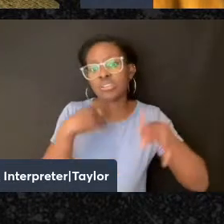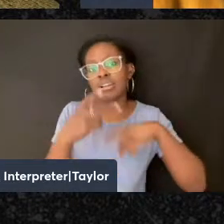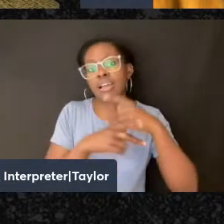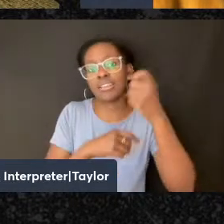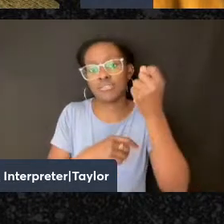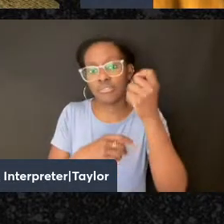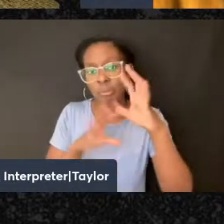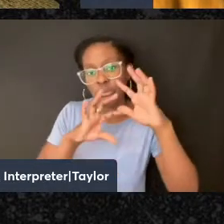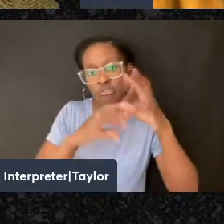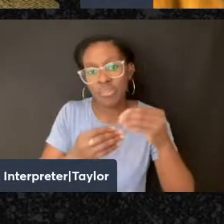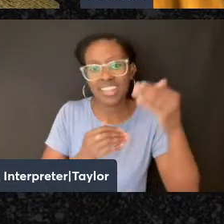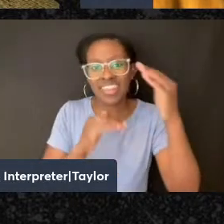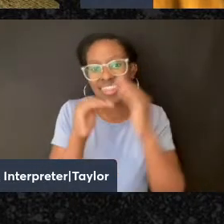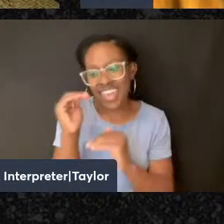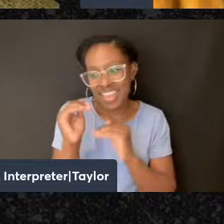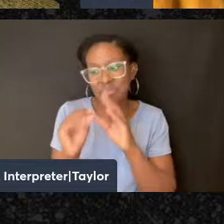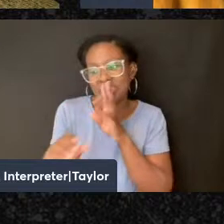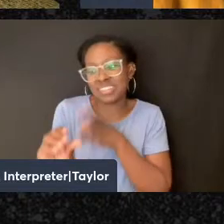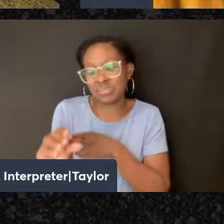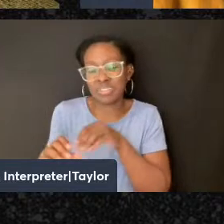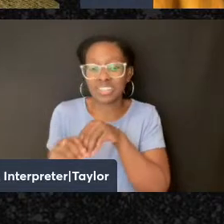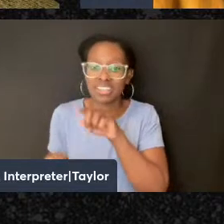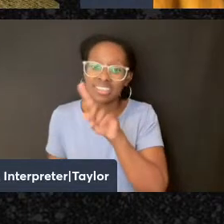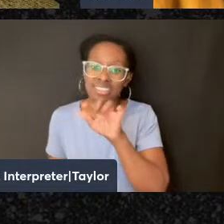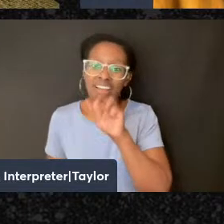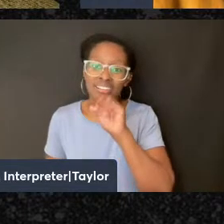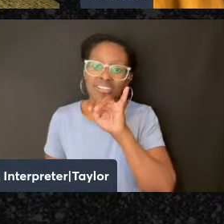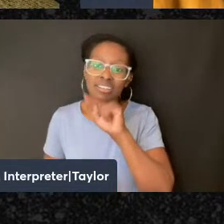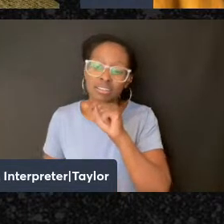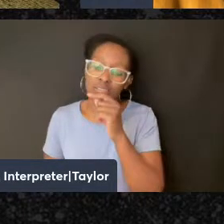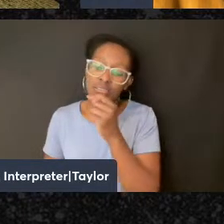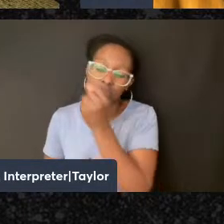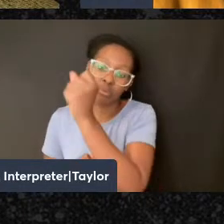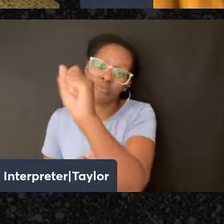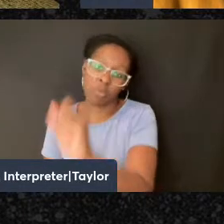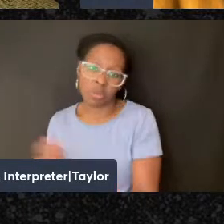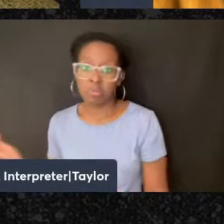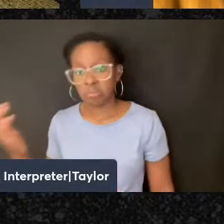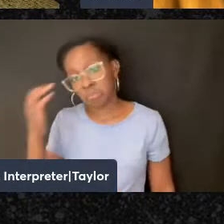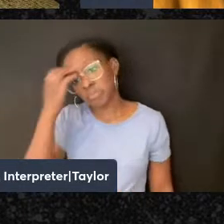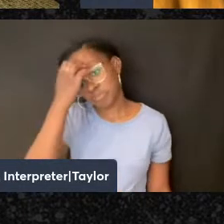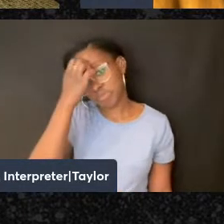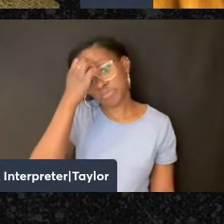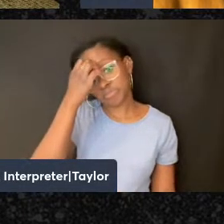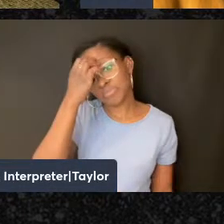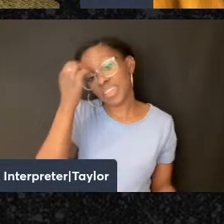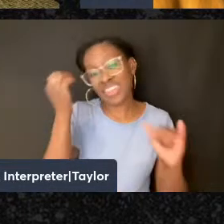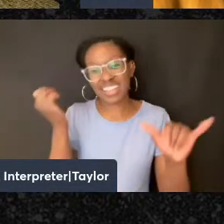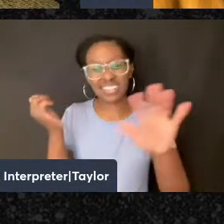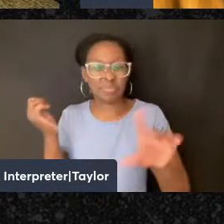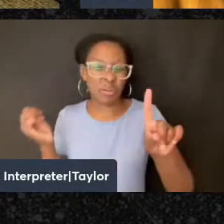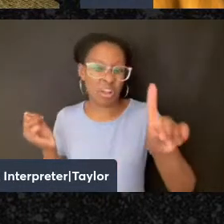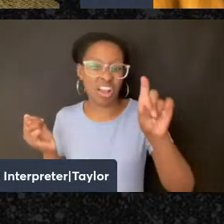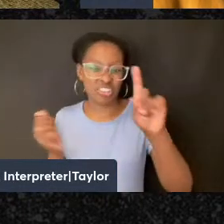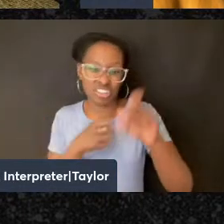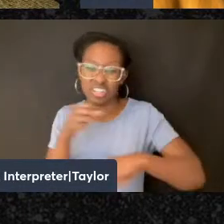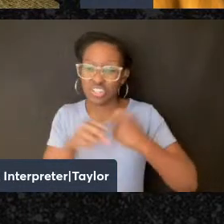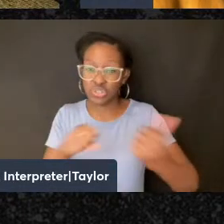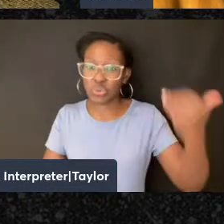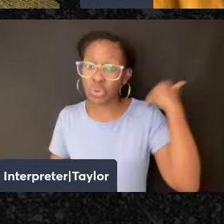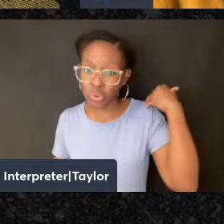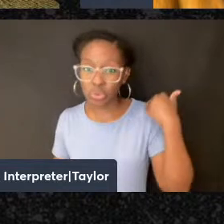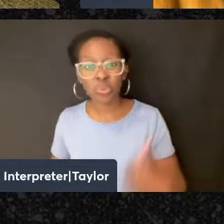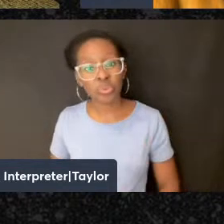were participants in the Zionist movement. And that's, you know, it's just over 100 years ago. It's